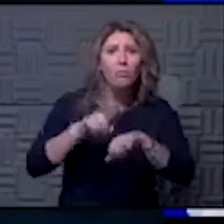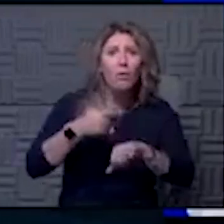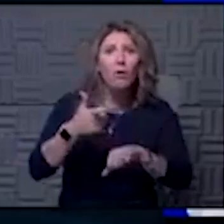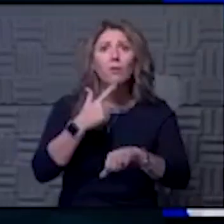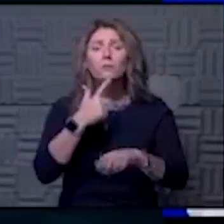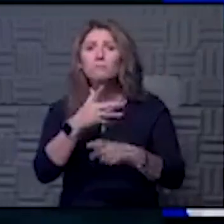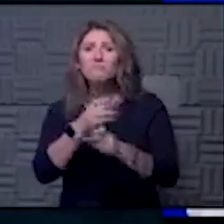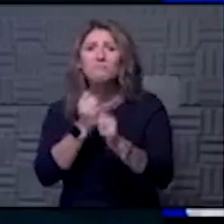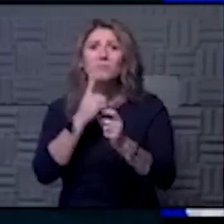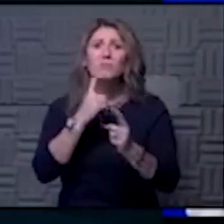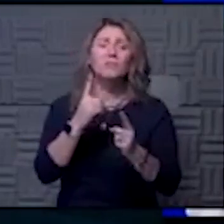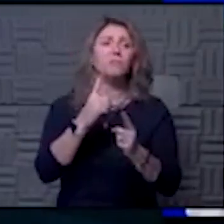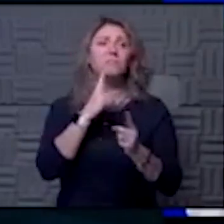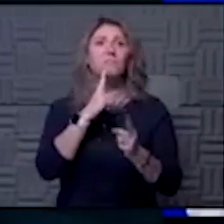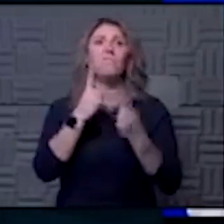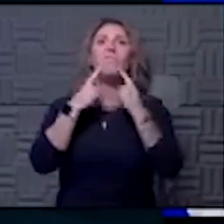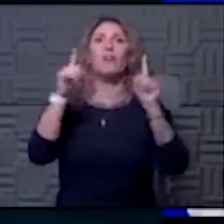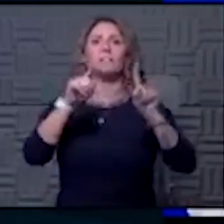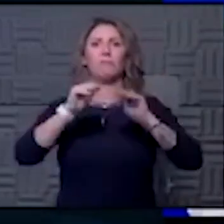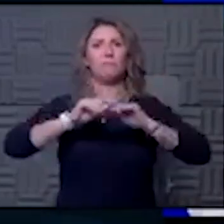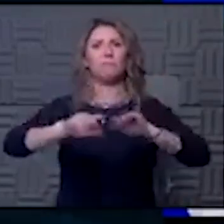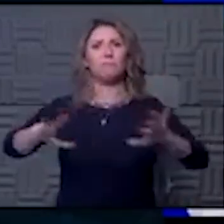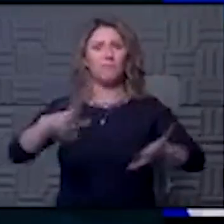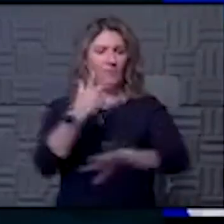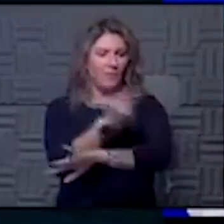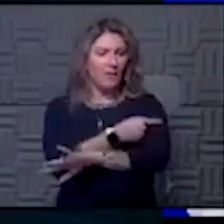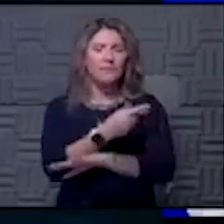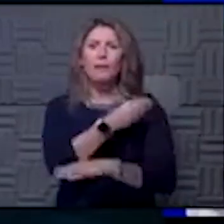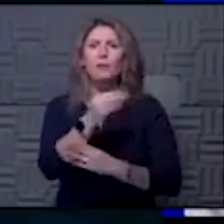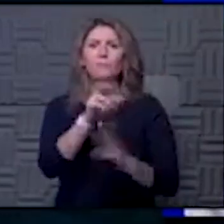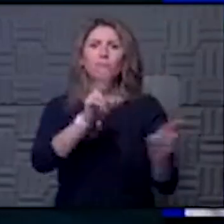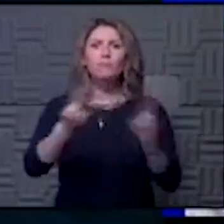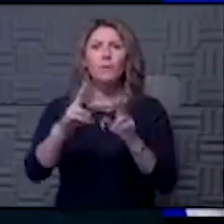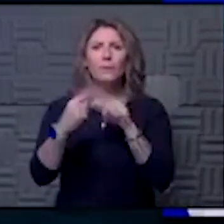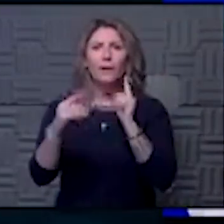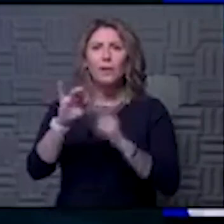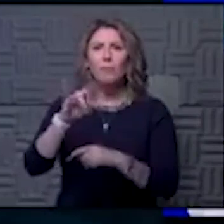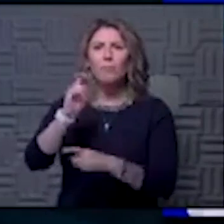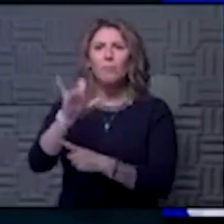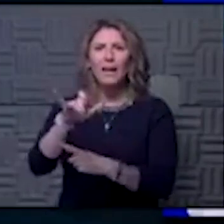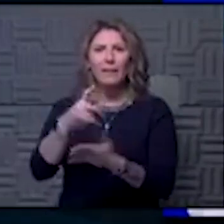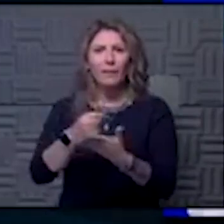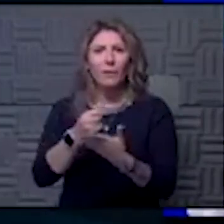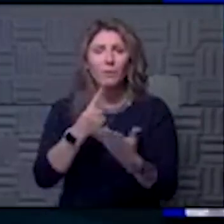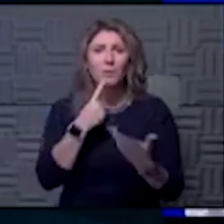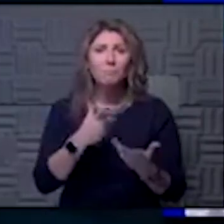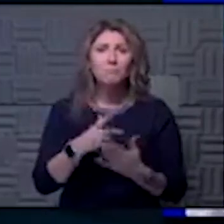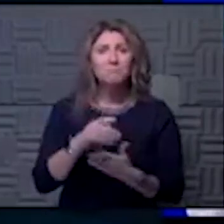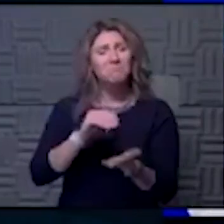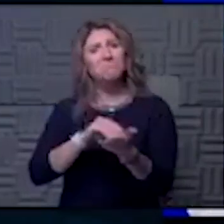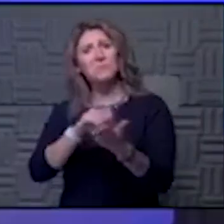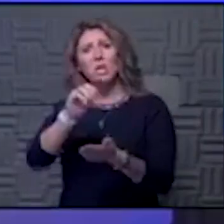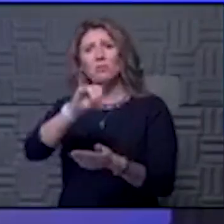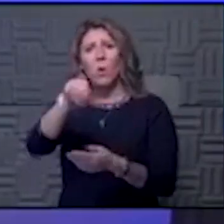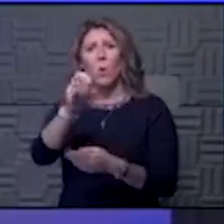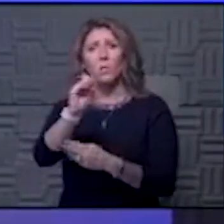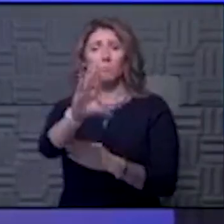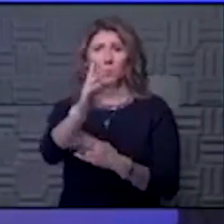us to effectively distribute a vaccine or be ready with an antibody therapy? Dr. Rojo, your thought?